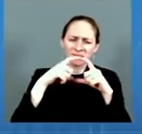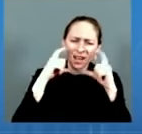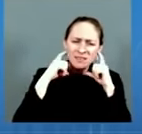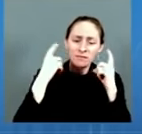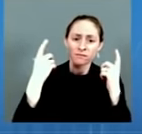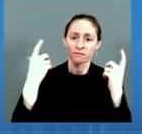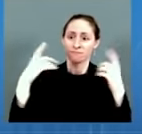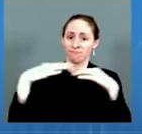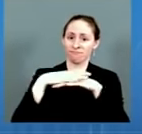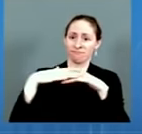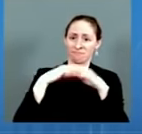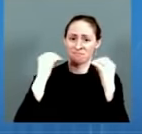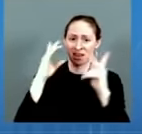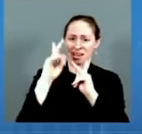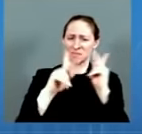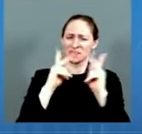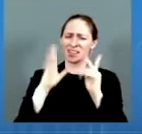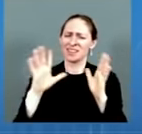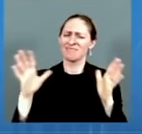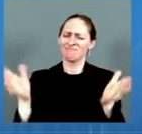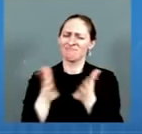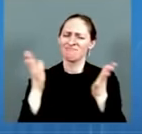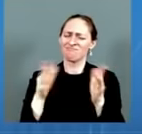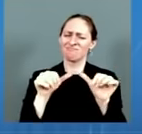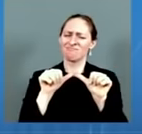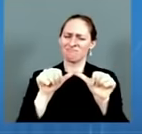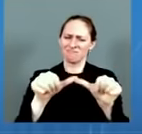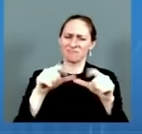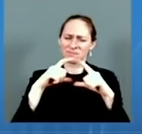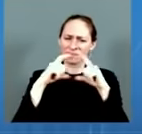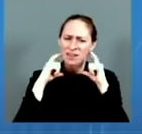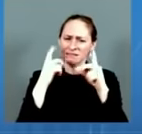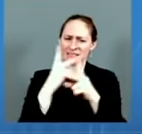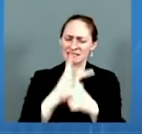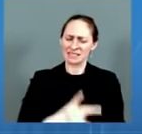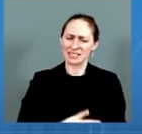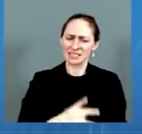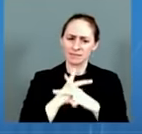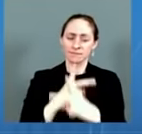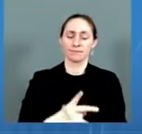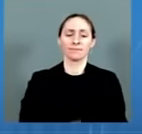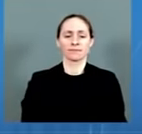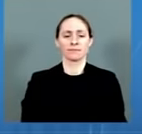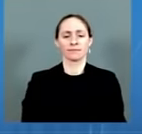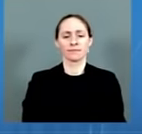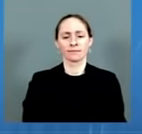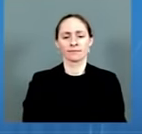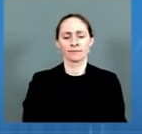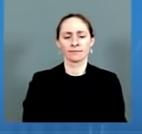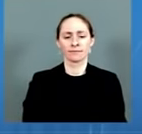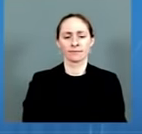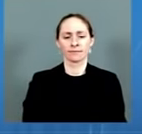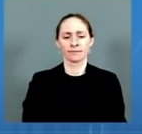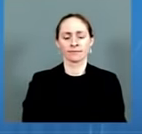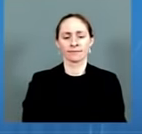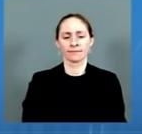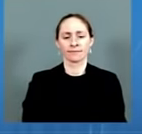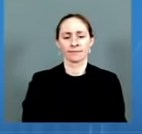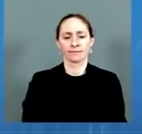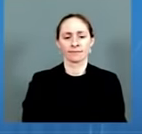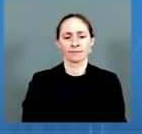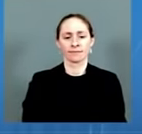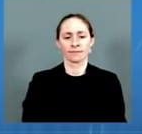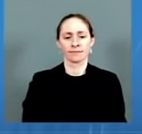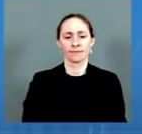90% of all counties in the United States. Vaccination, boosting, and masking are especially